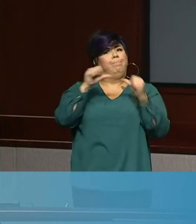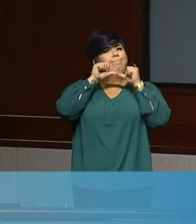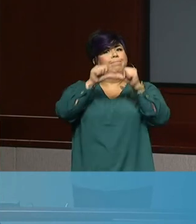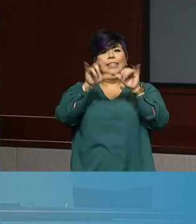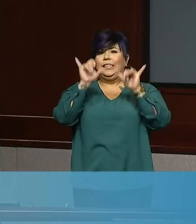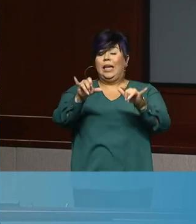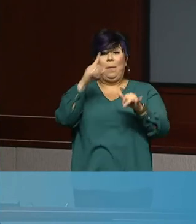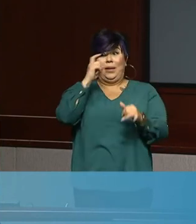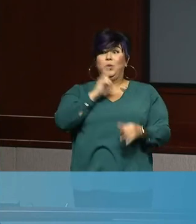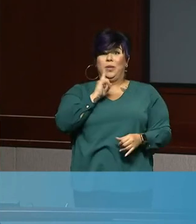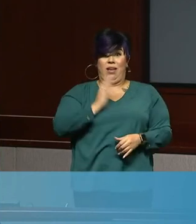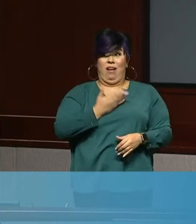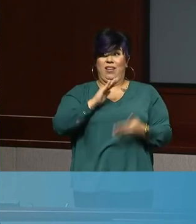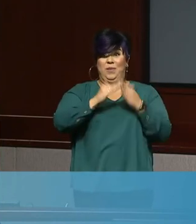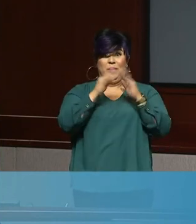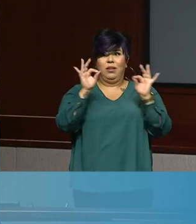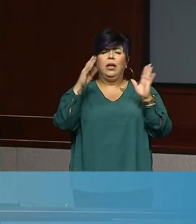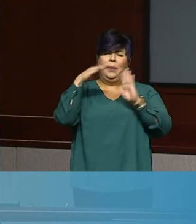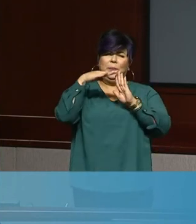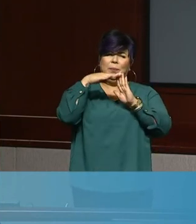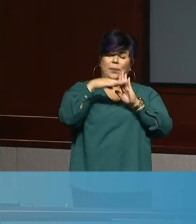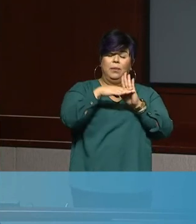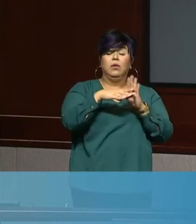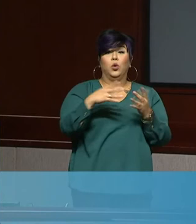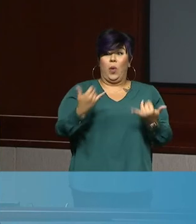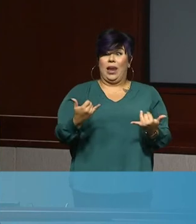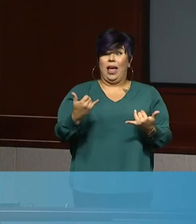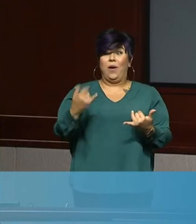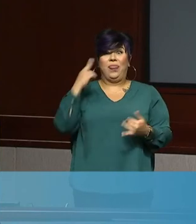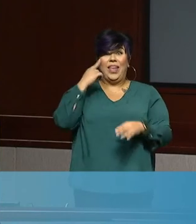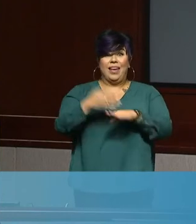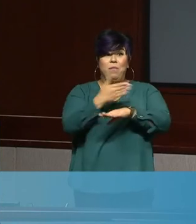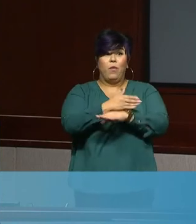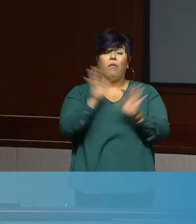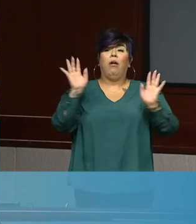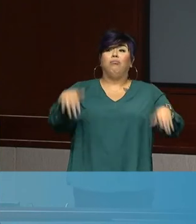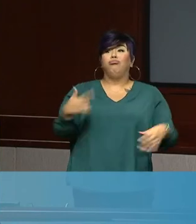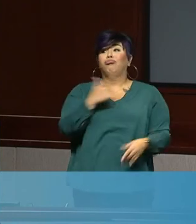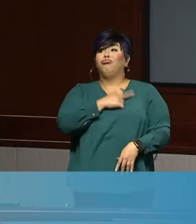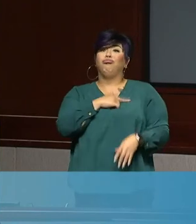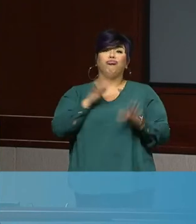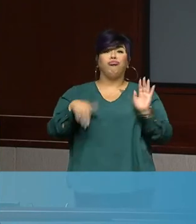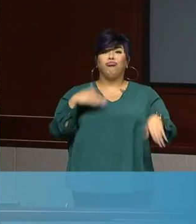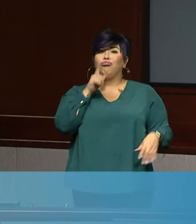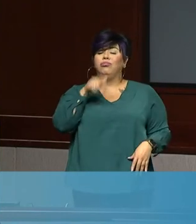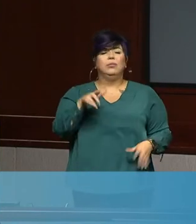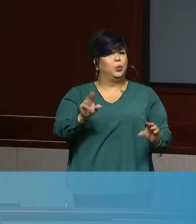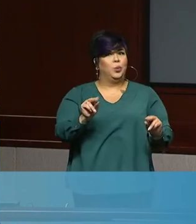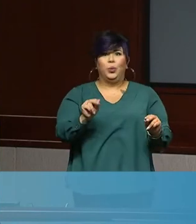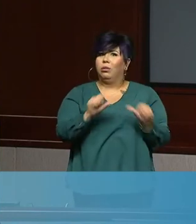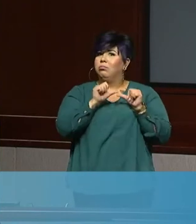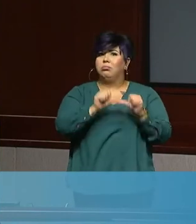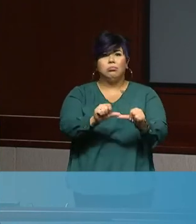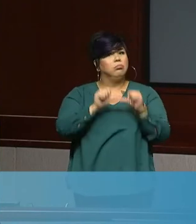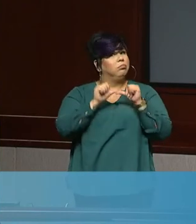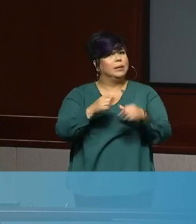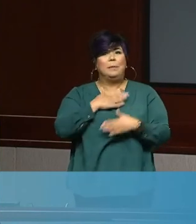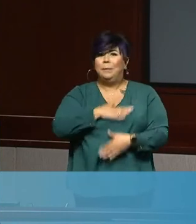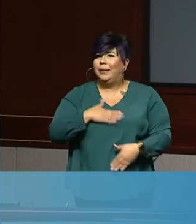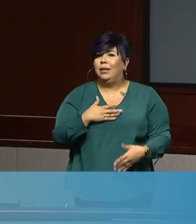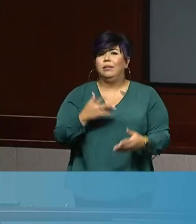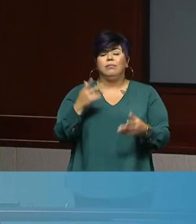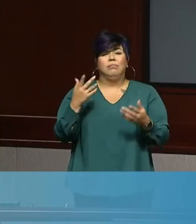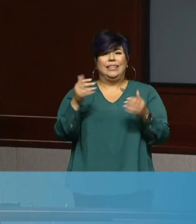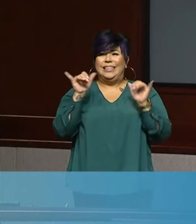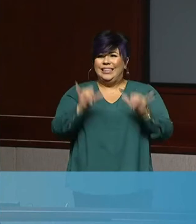We want people, this is not the time to quit the interventions that you've been doing all along. This is the time that we want to, um, keep pressing forward and keep up with